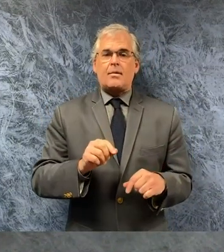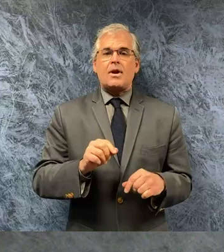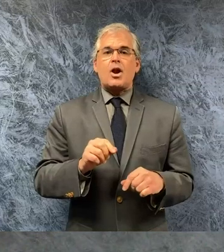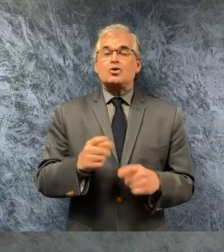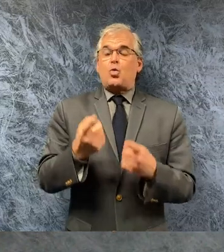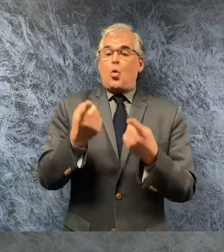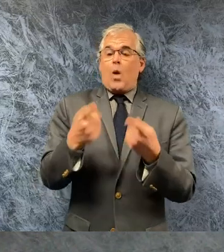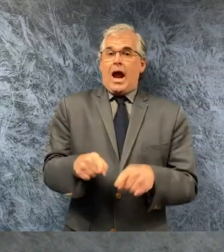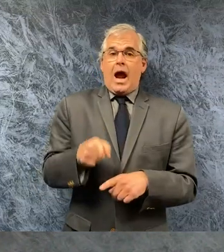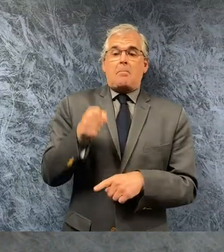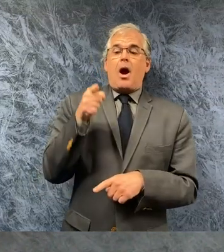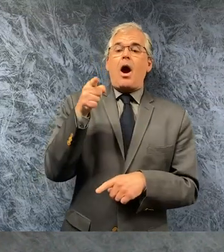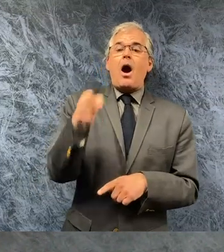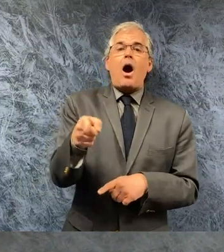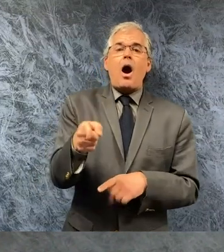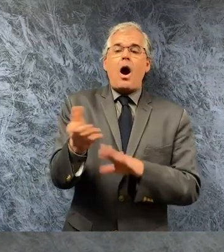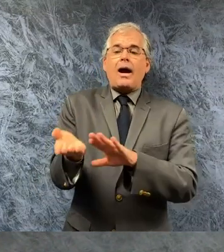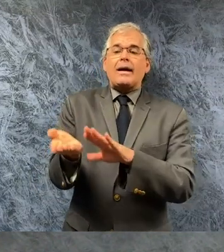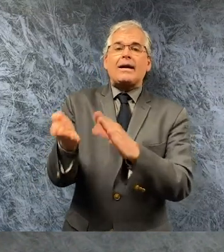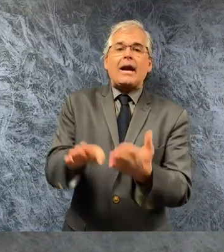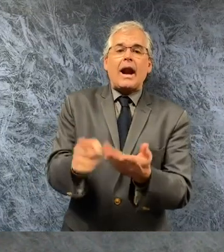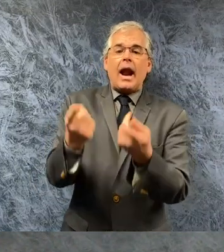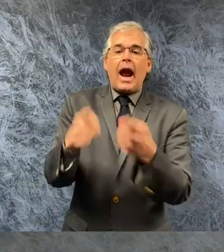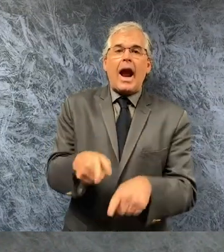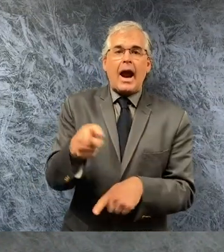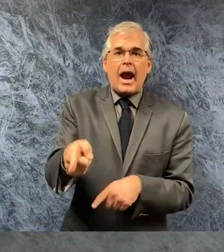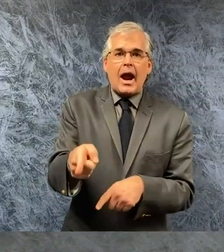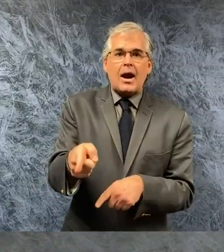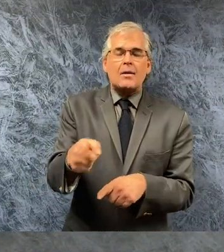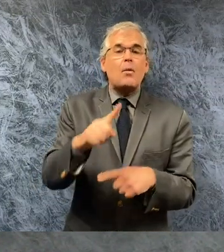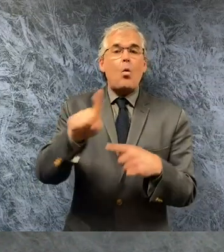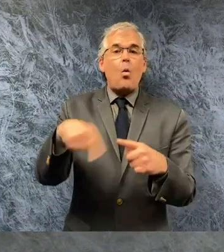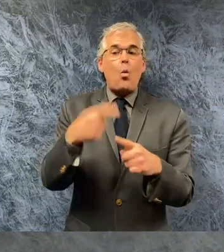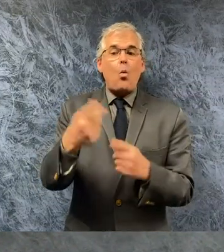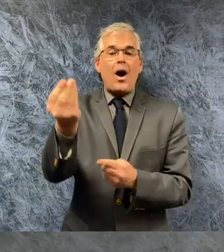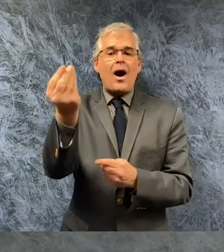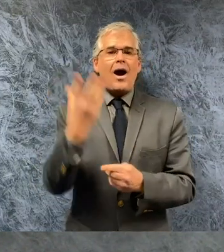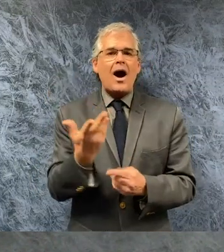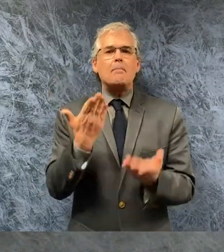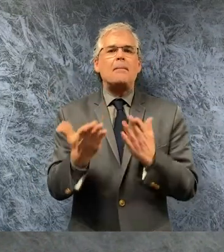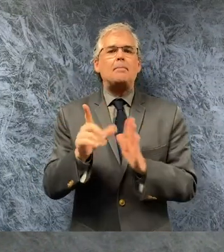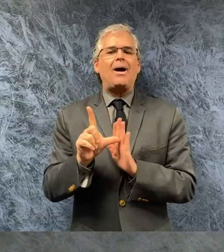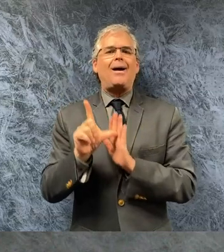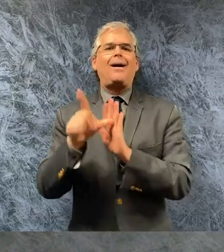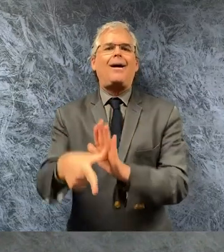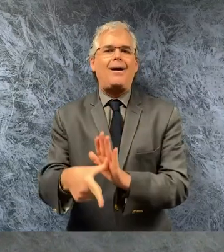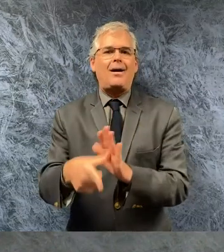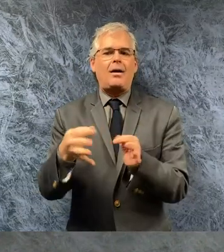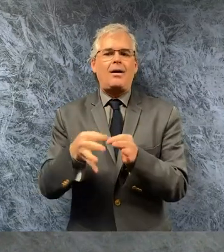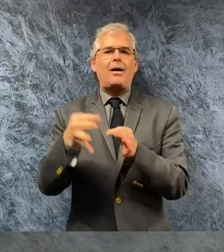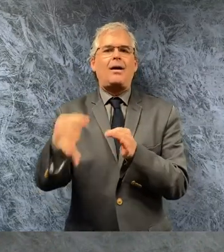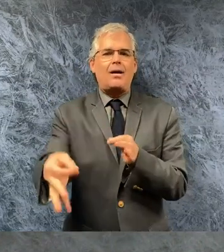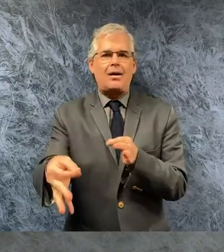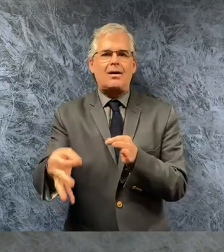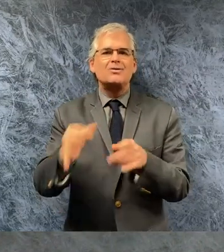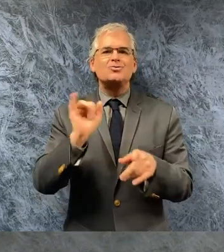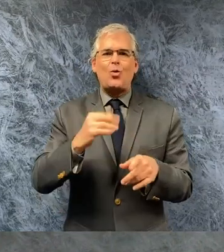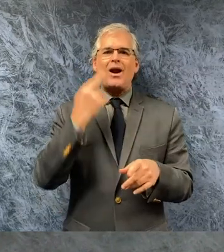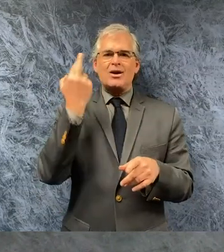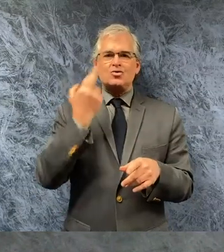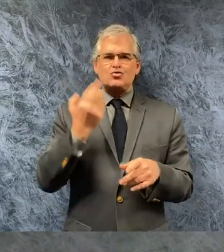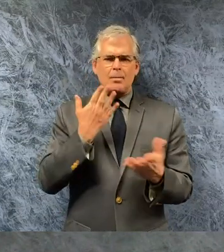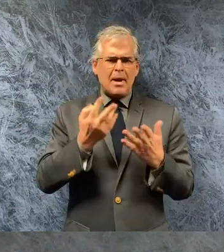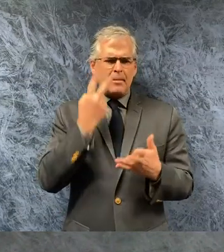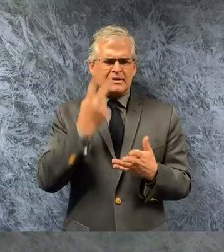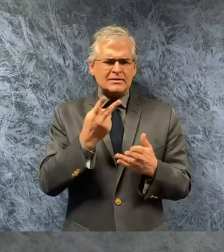occurs is not being accurately reflected on the data that you're seeing that's why you've seen a spike you've seen zero one zero and then 11